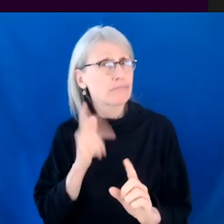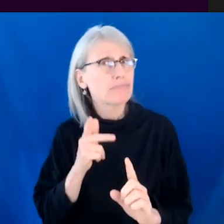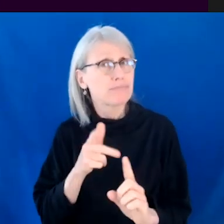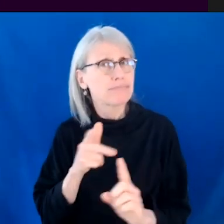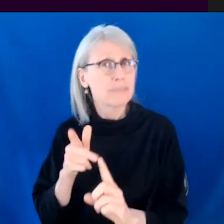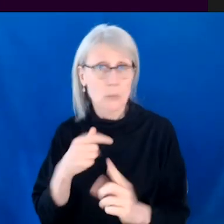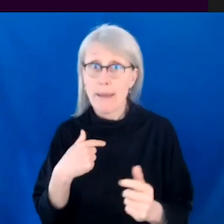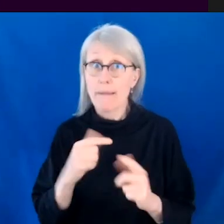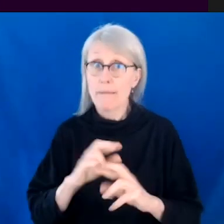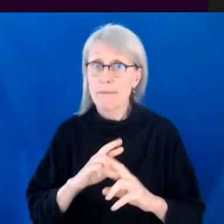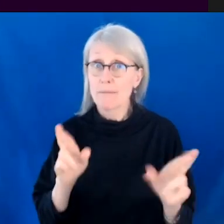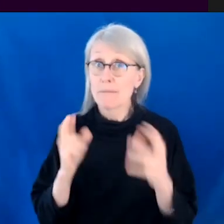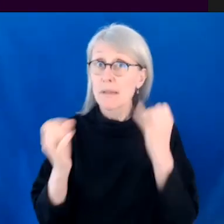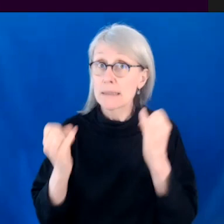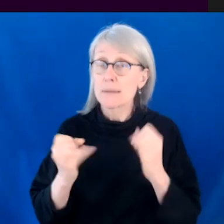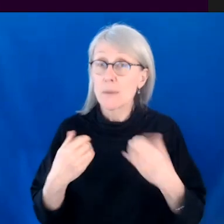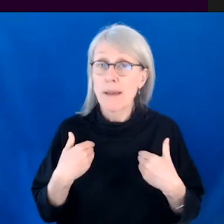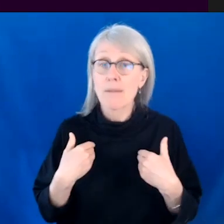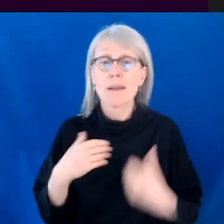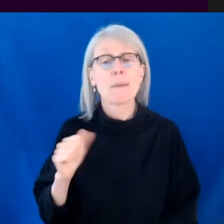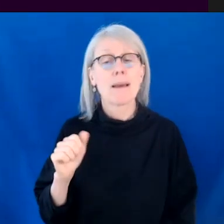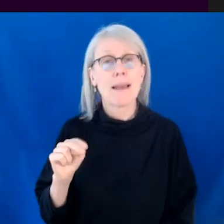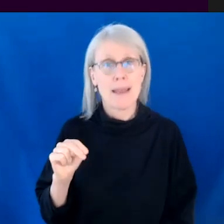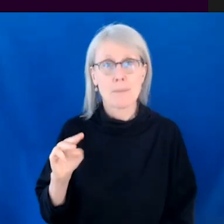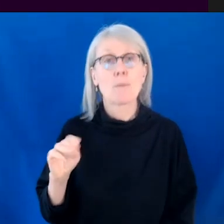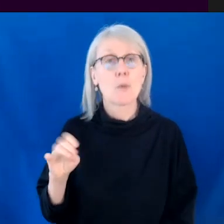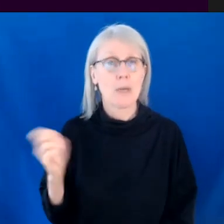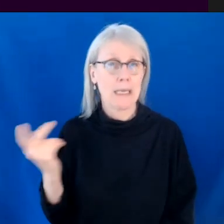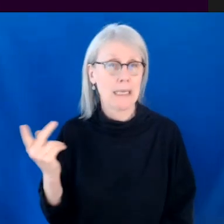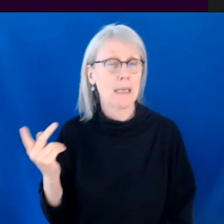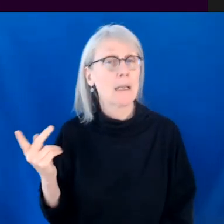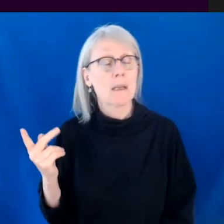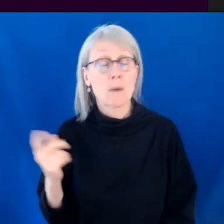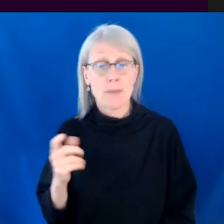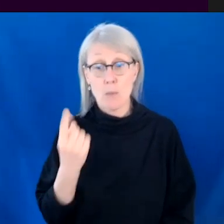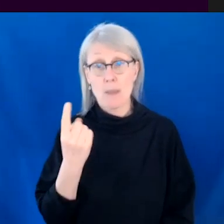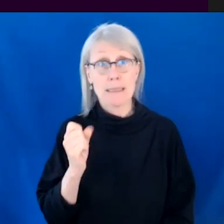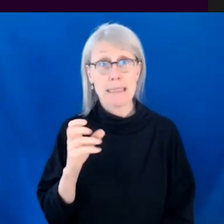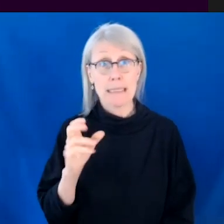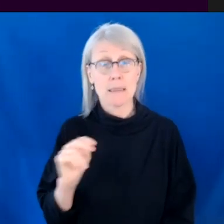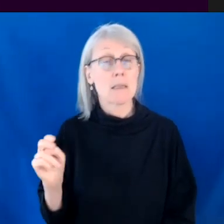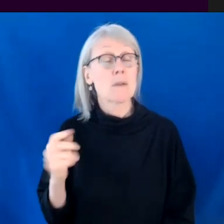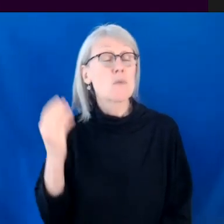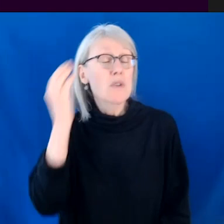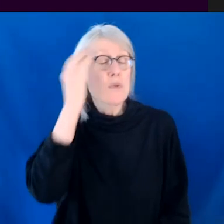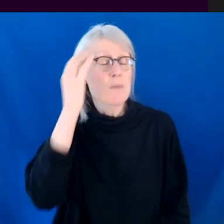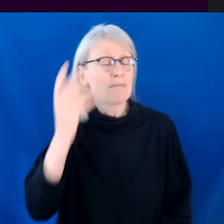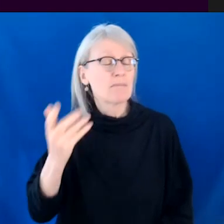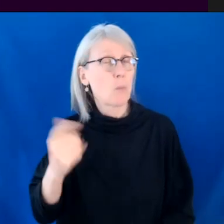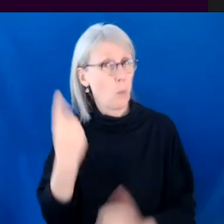but I also, I know that Anne-Marie and I both, like we wrote that season, knowing that it was going to end